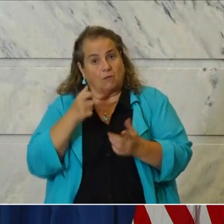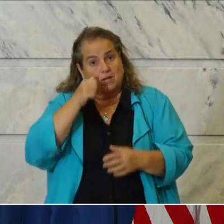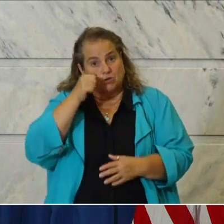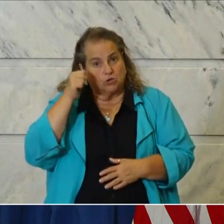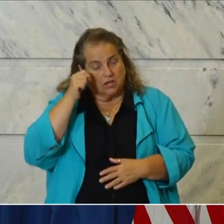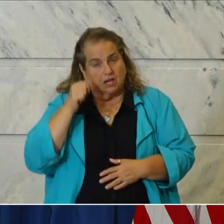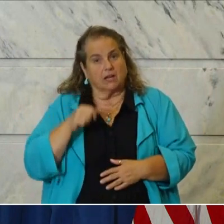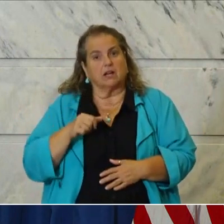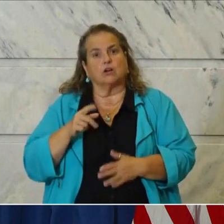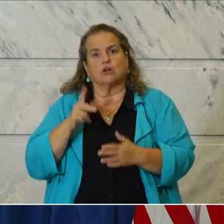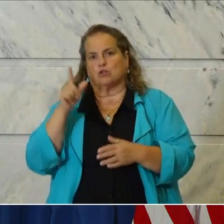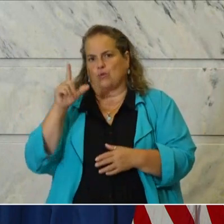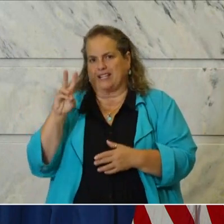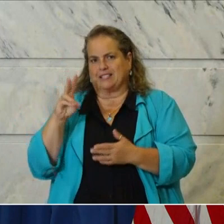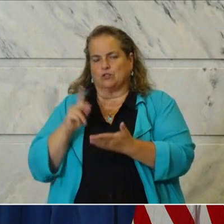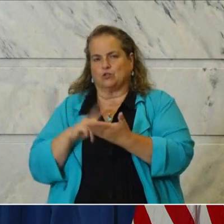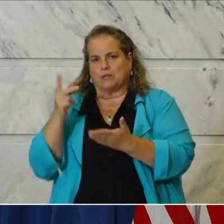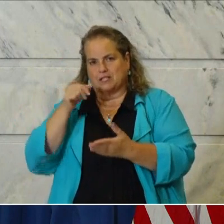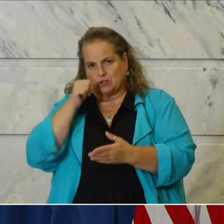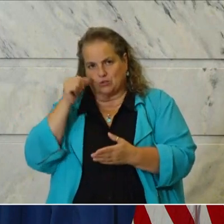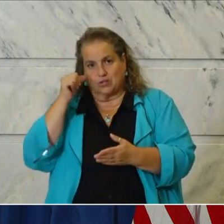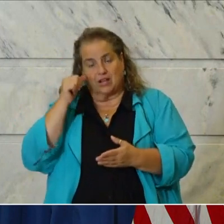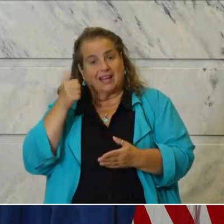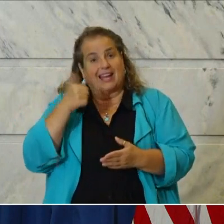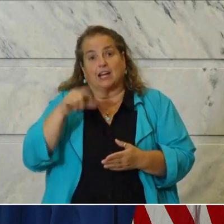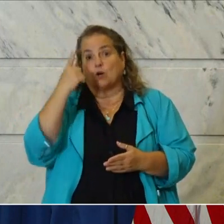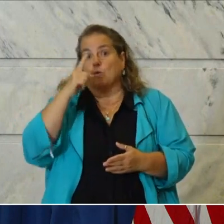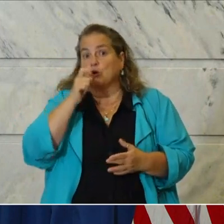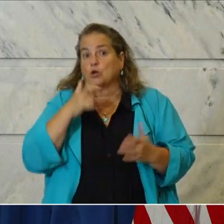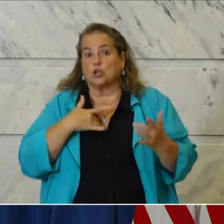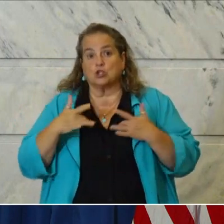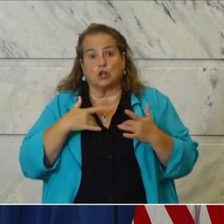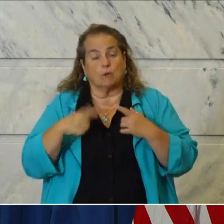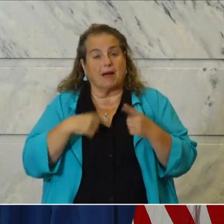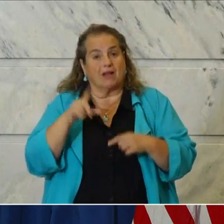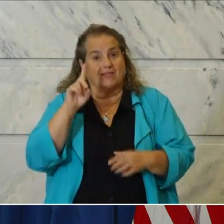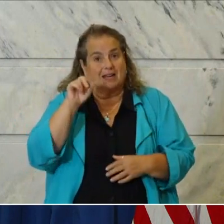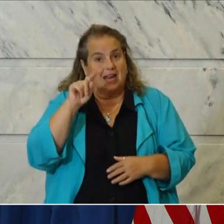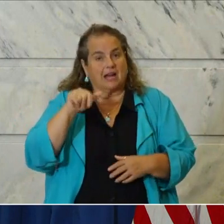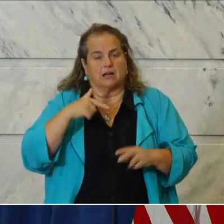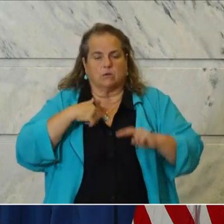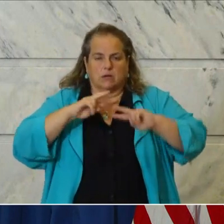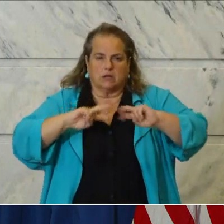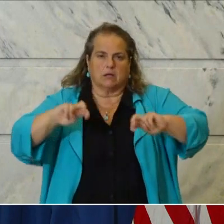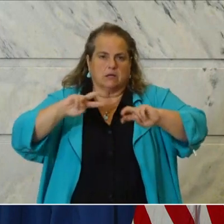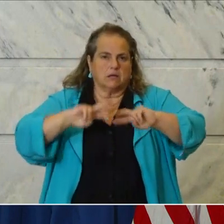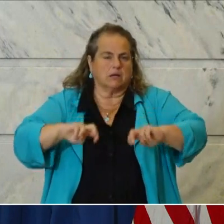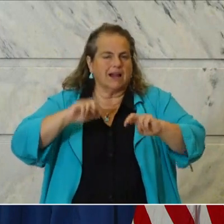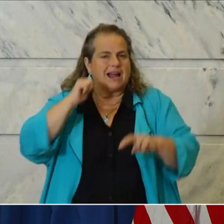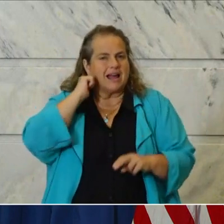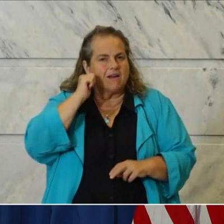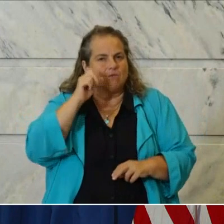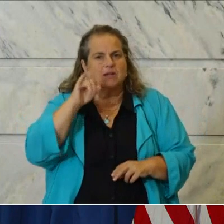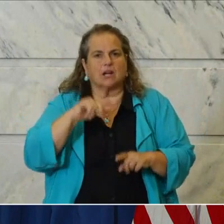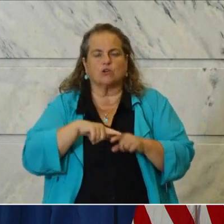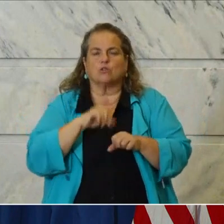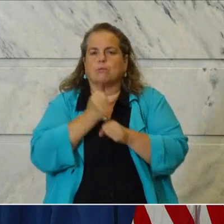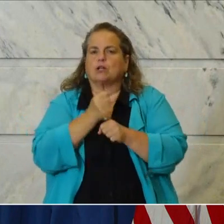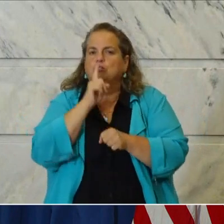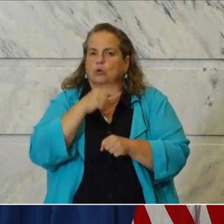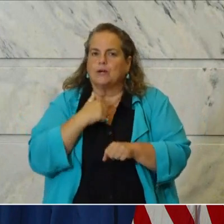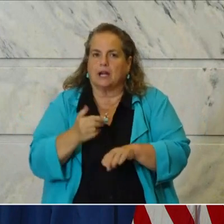26. Again, anybody who's concerned about the data, we go over it every single day to make sure that we can improve it.